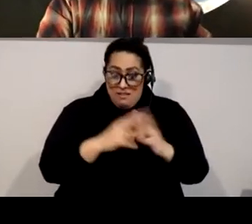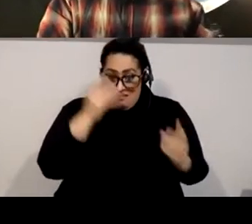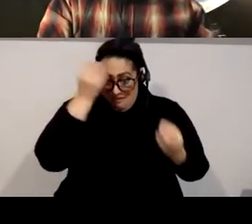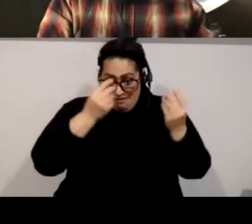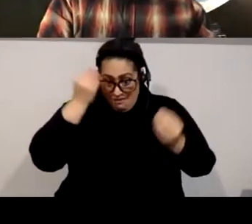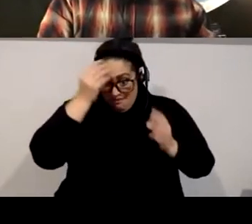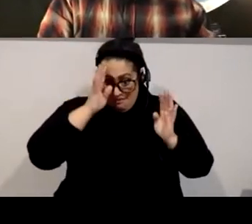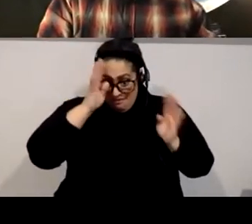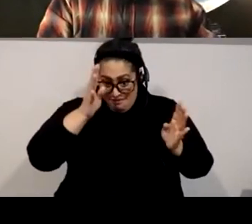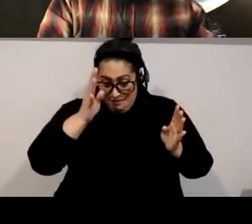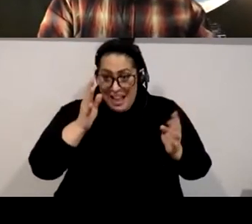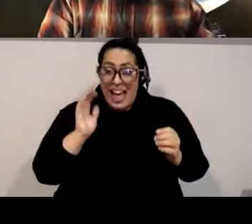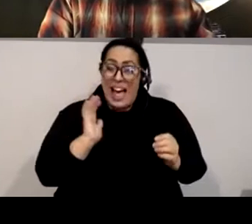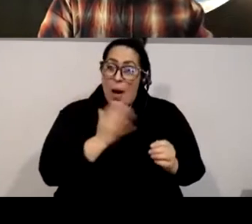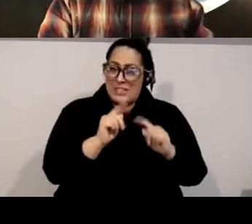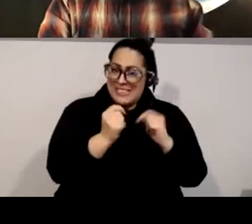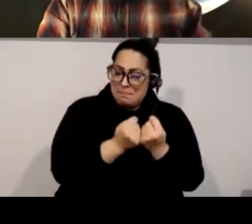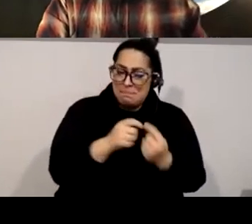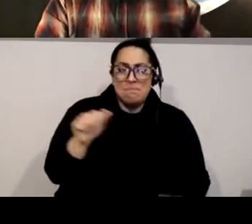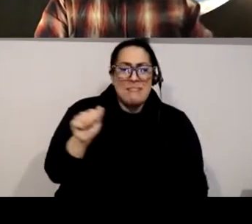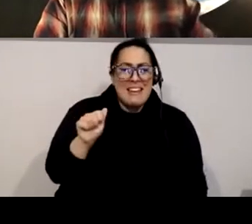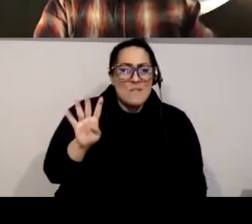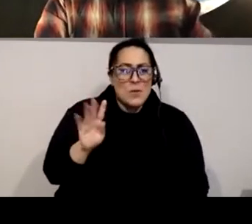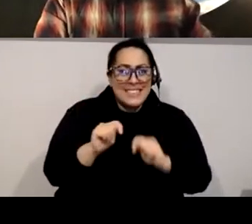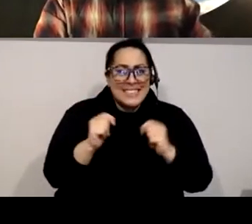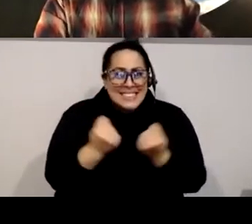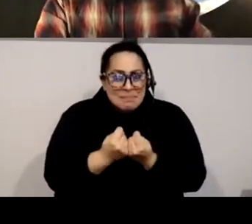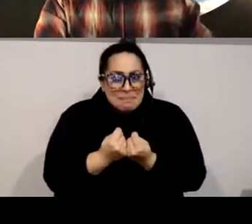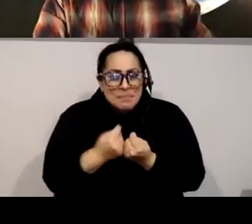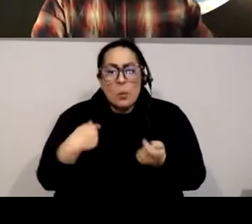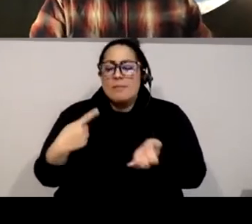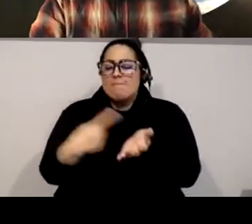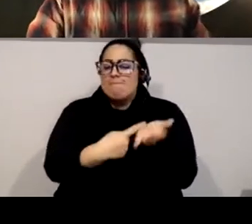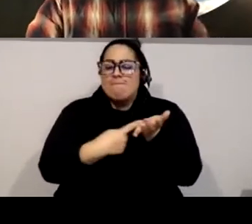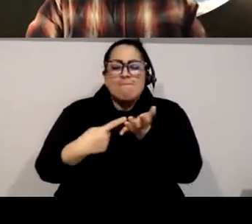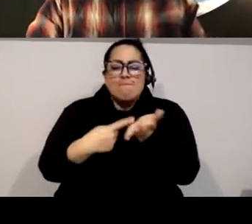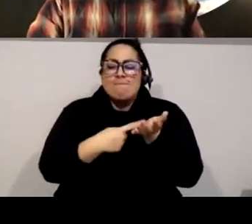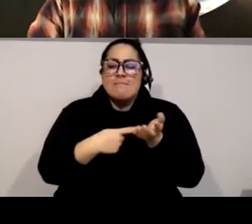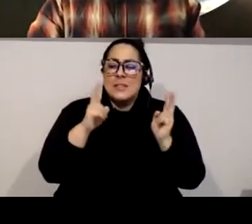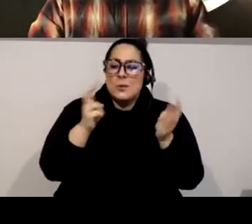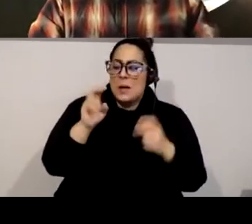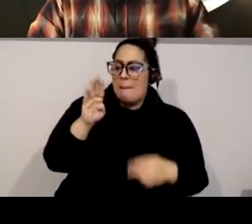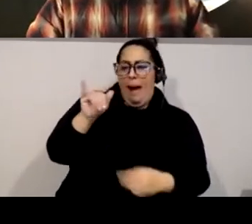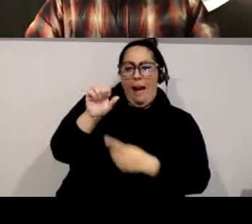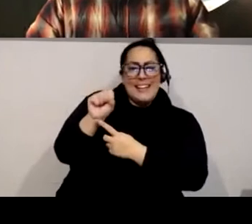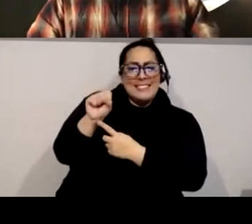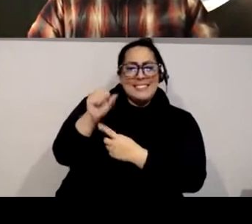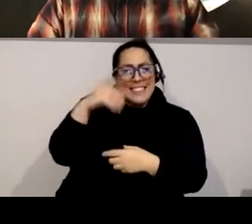team, found ourselves ourselves discussing the issue of bias within our own community.